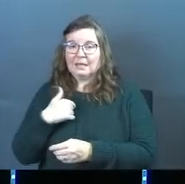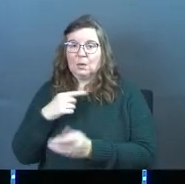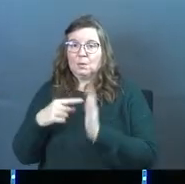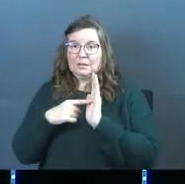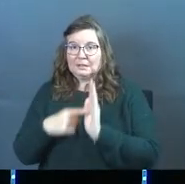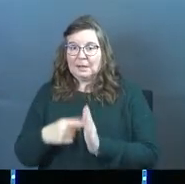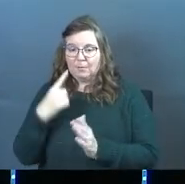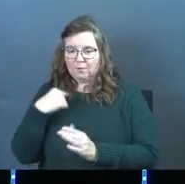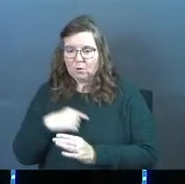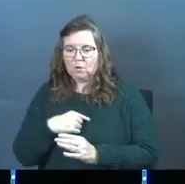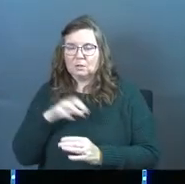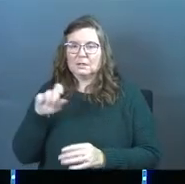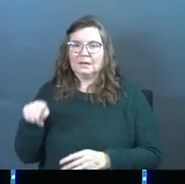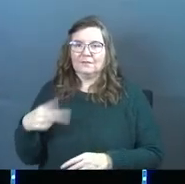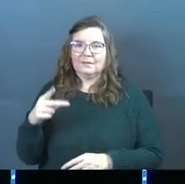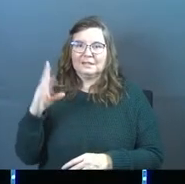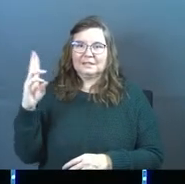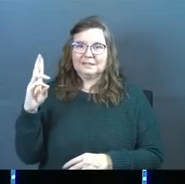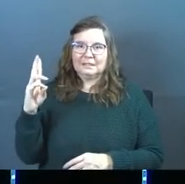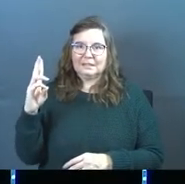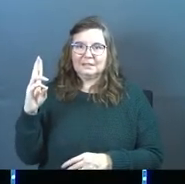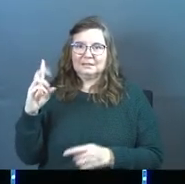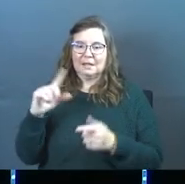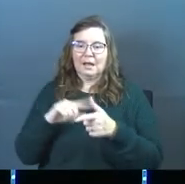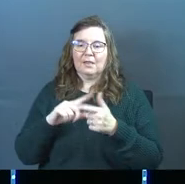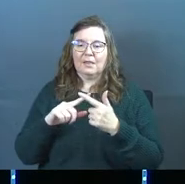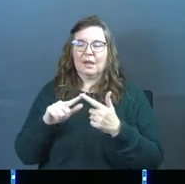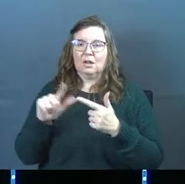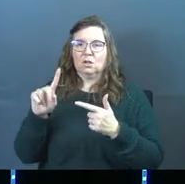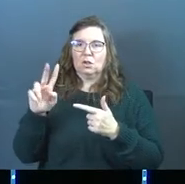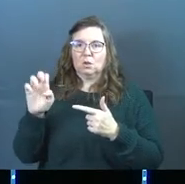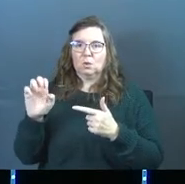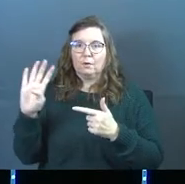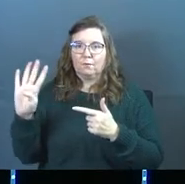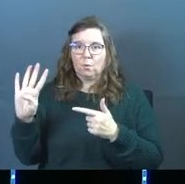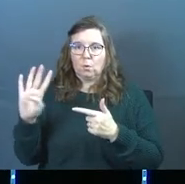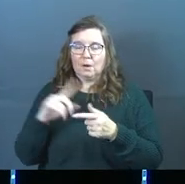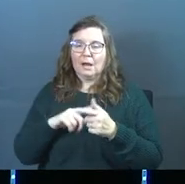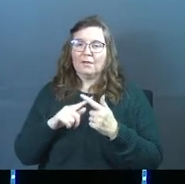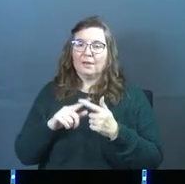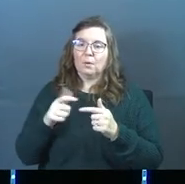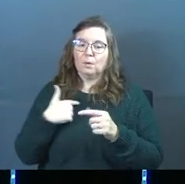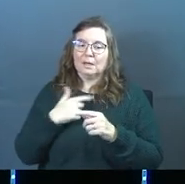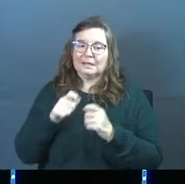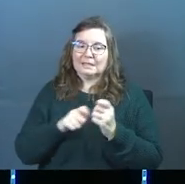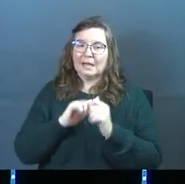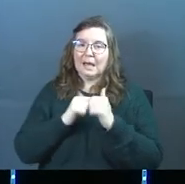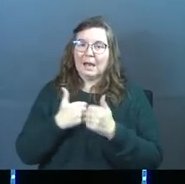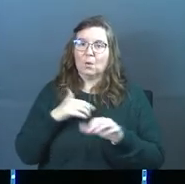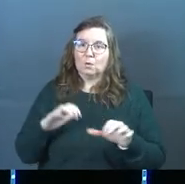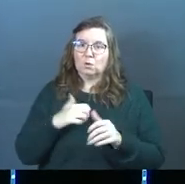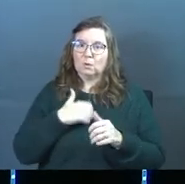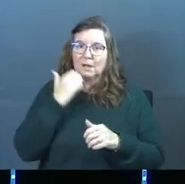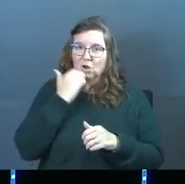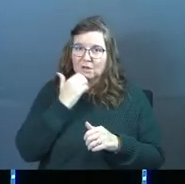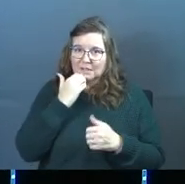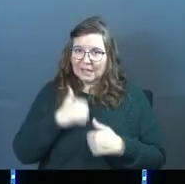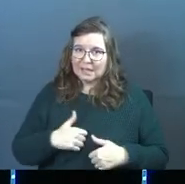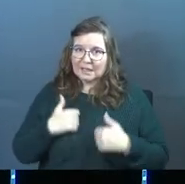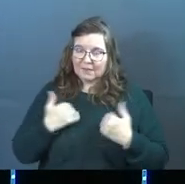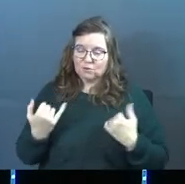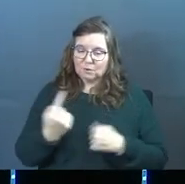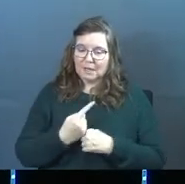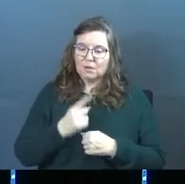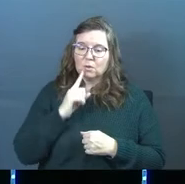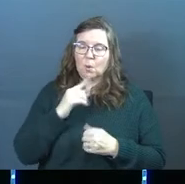the example for us. So we're going to go Ephesians 6 over to Luke 4. And then we're going to get practical on exactly how we do it in our daily lives